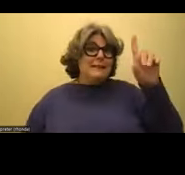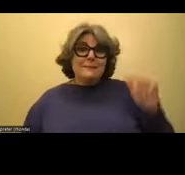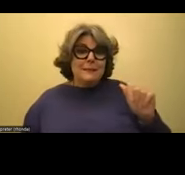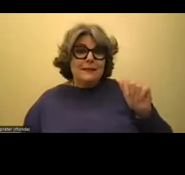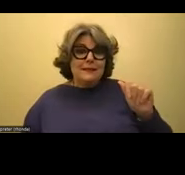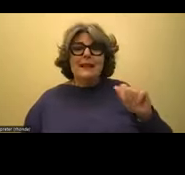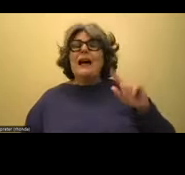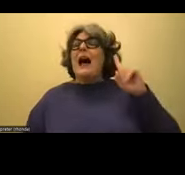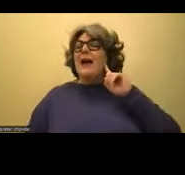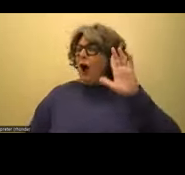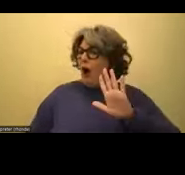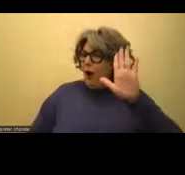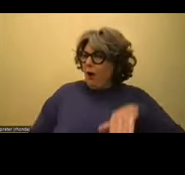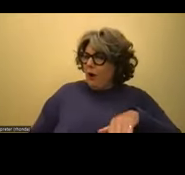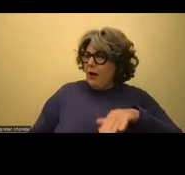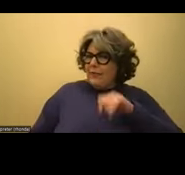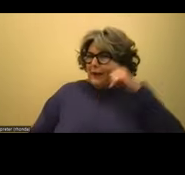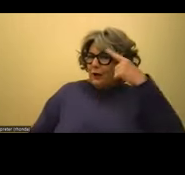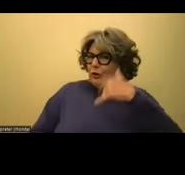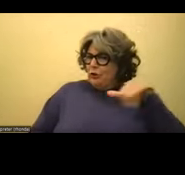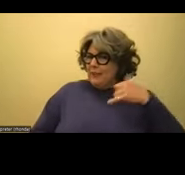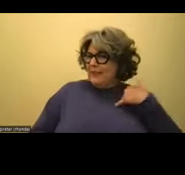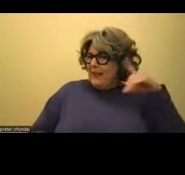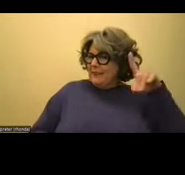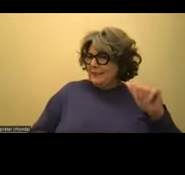I hear that a lot. Well, they don't look like they have a disability.